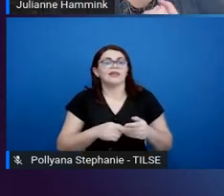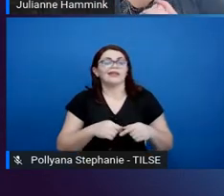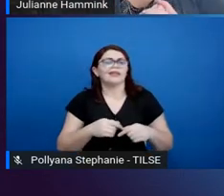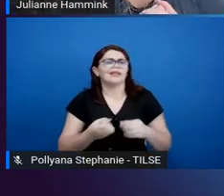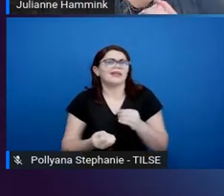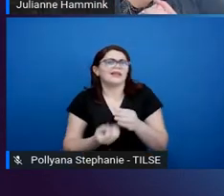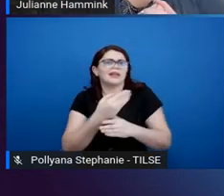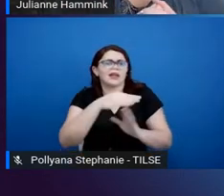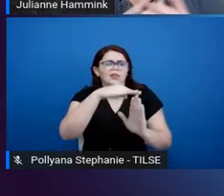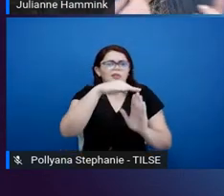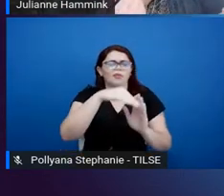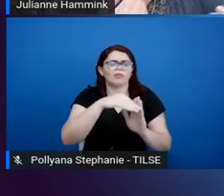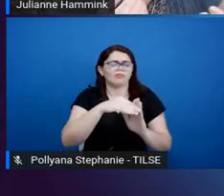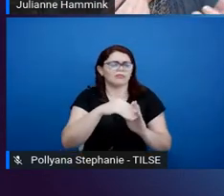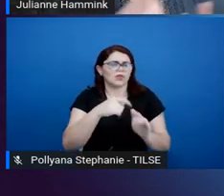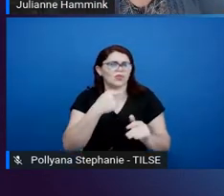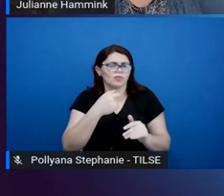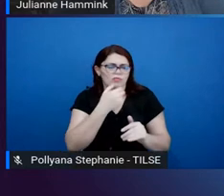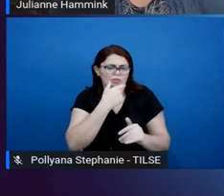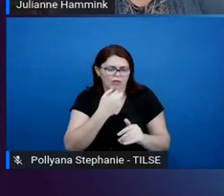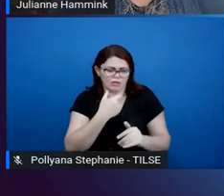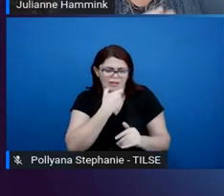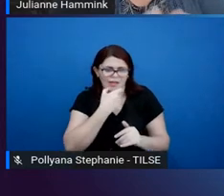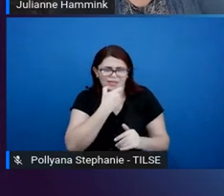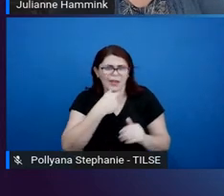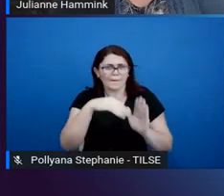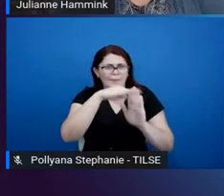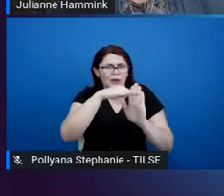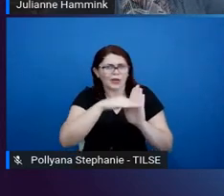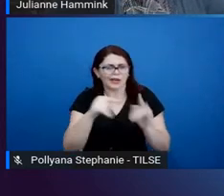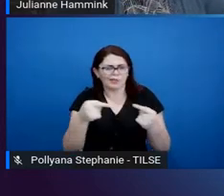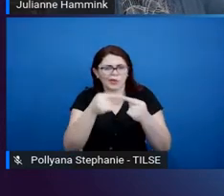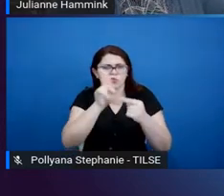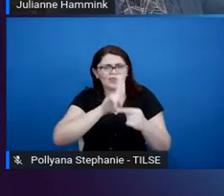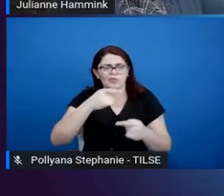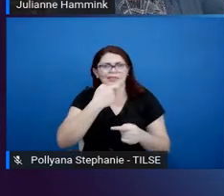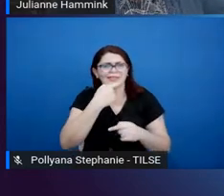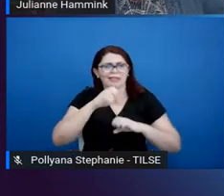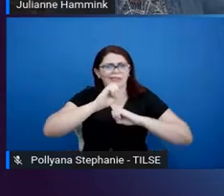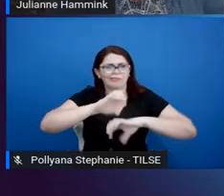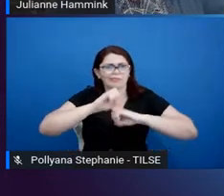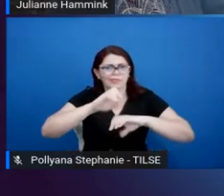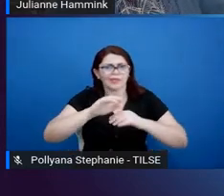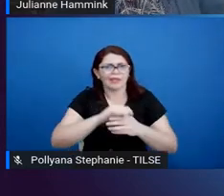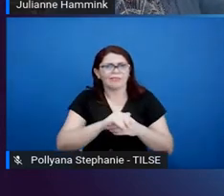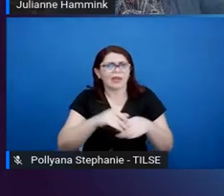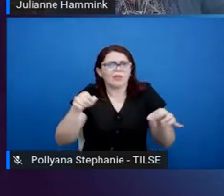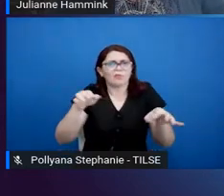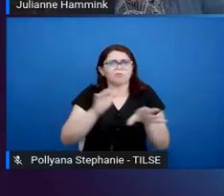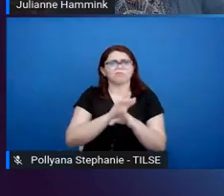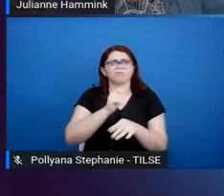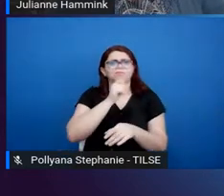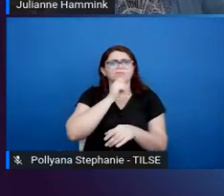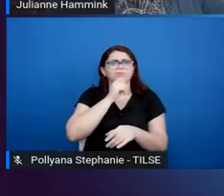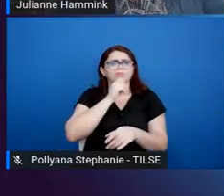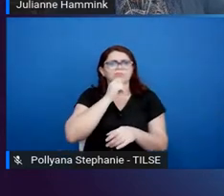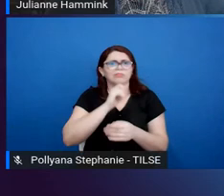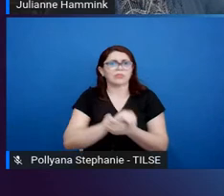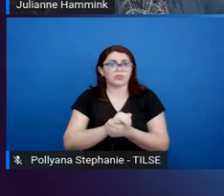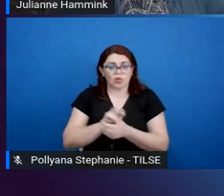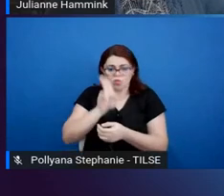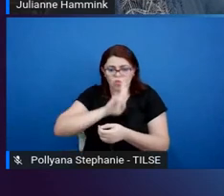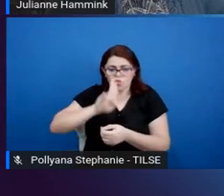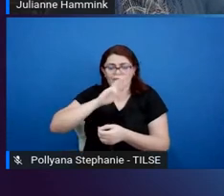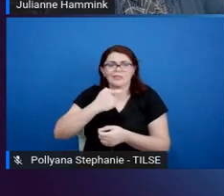or our institution, is it complete? Is it enough for us to go on? The use of English language to teach